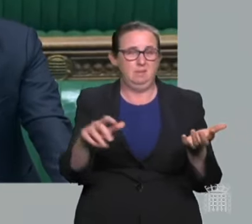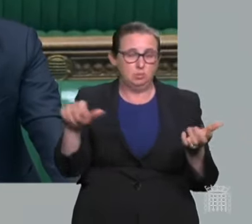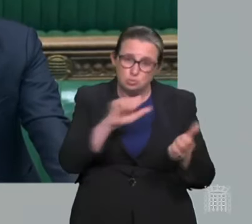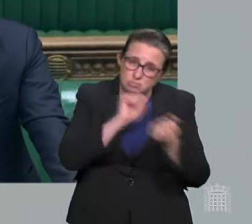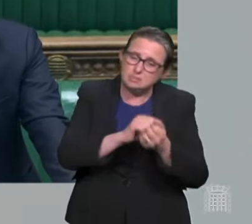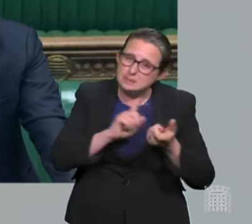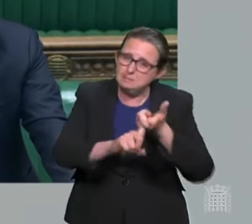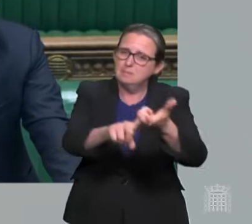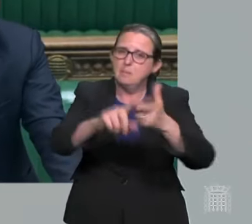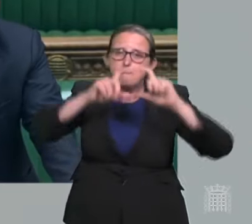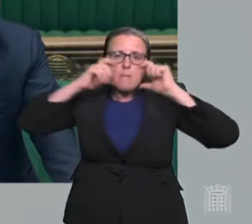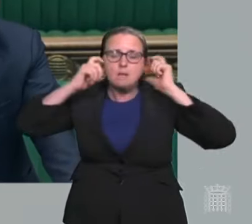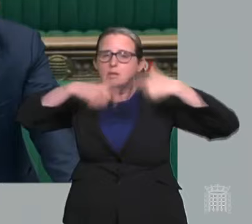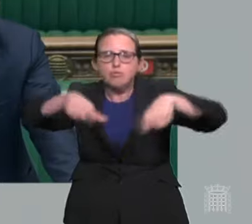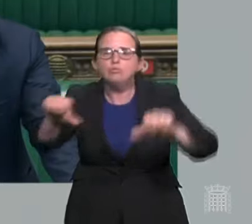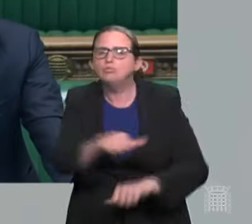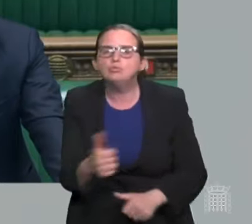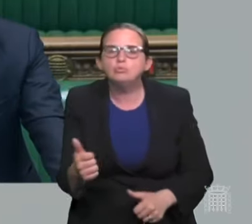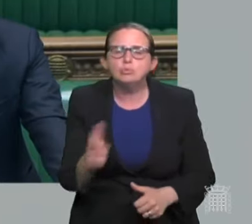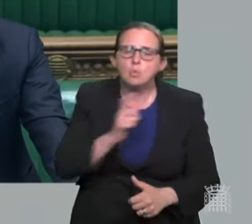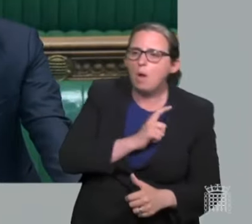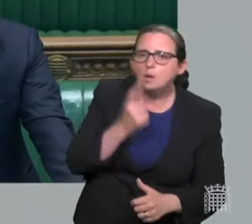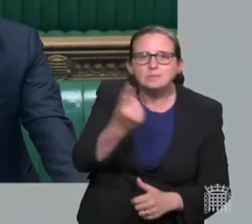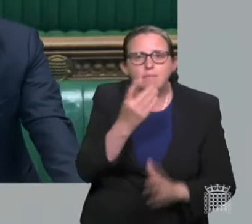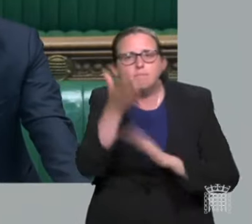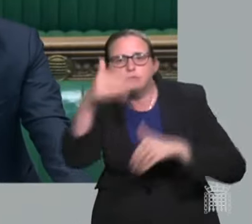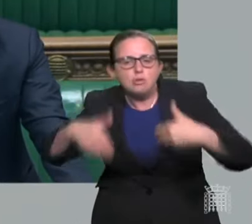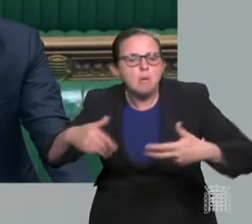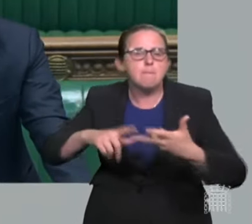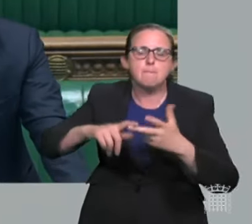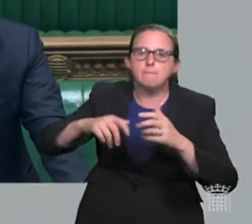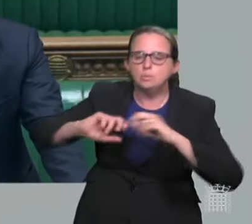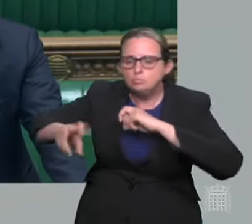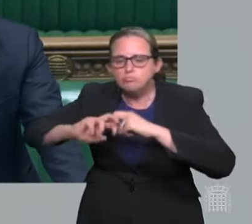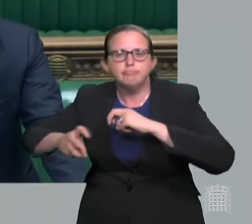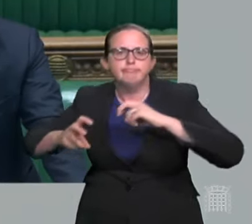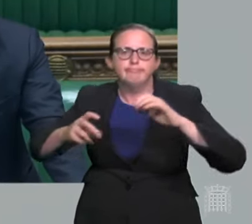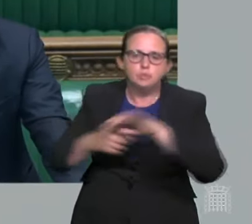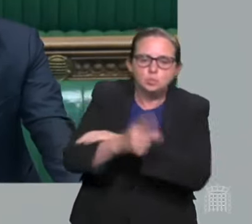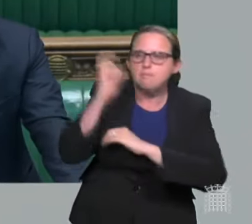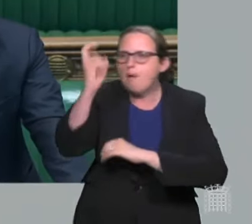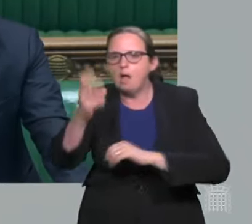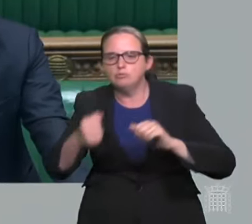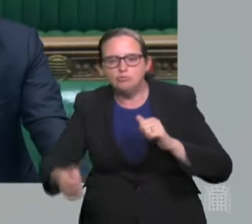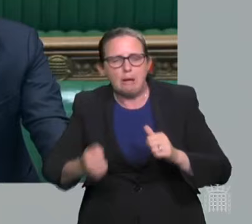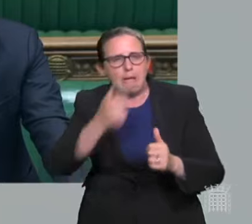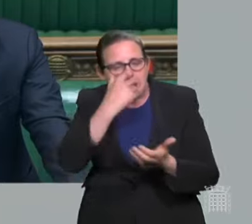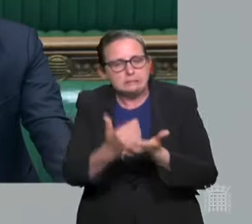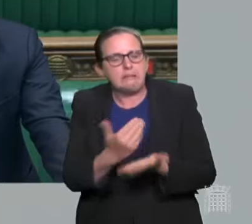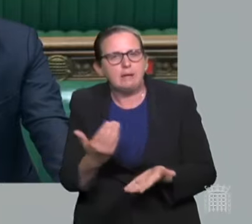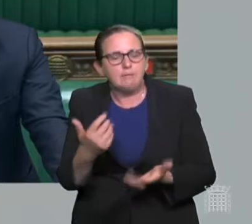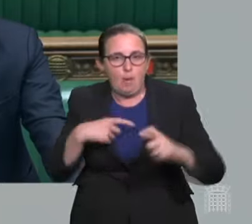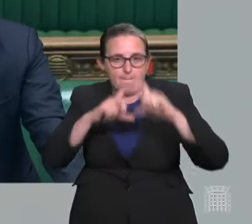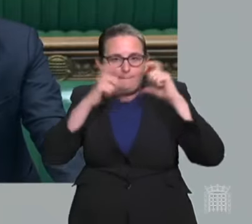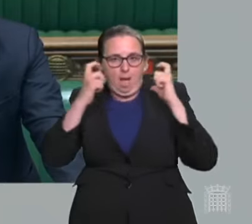that everyone who goes to the shops or who takes public transport can do so safely, because wearing a mask protects